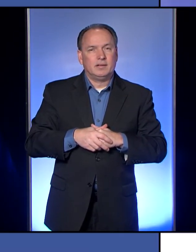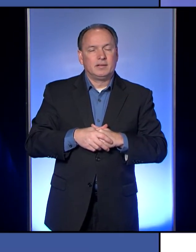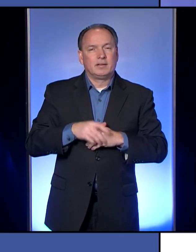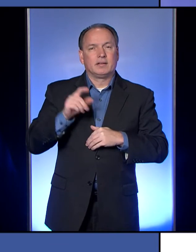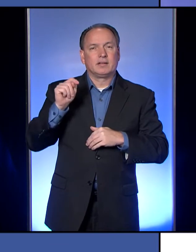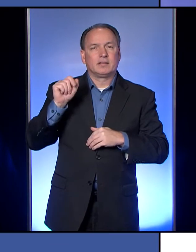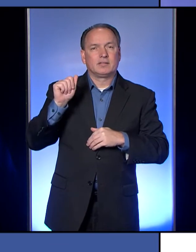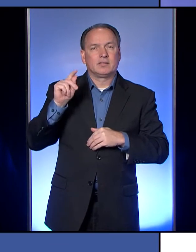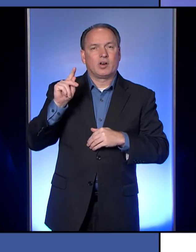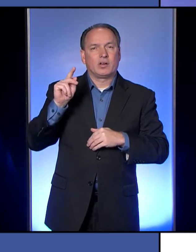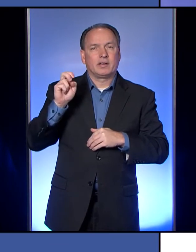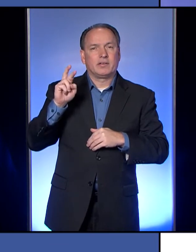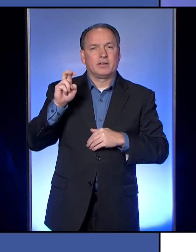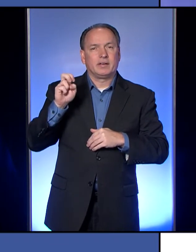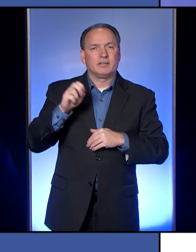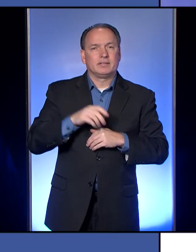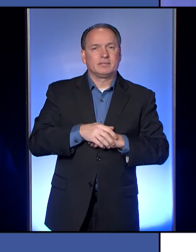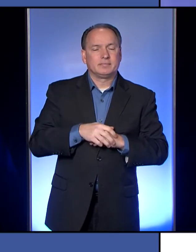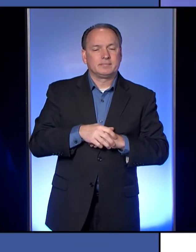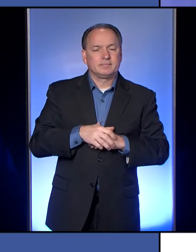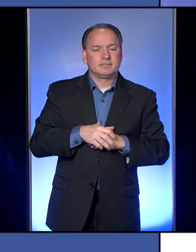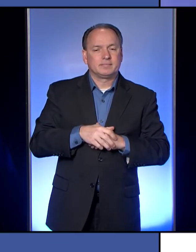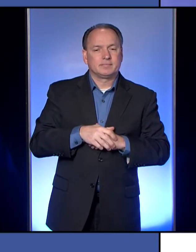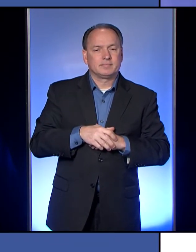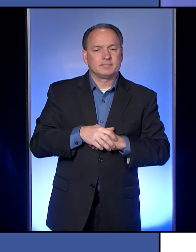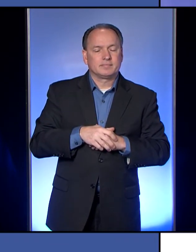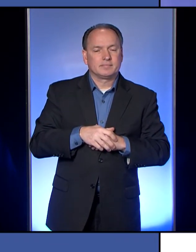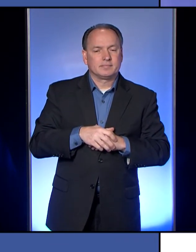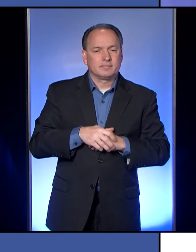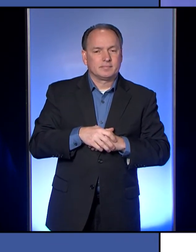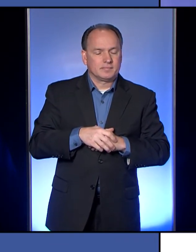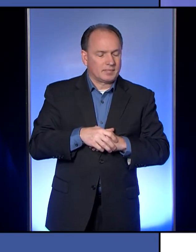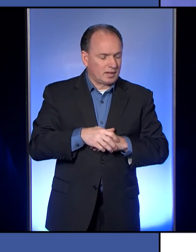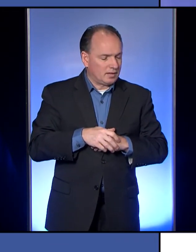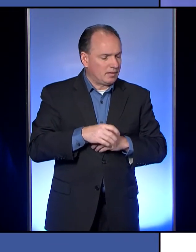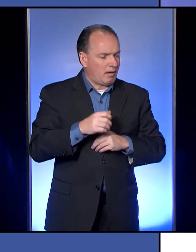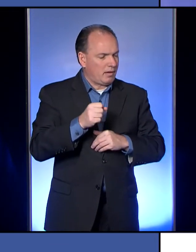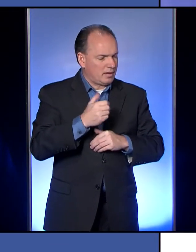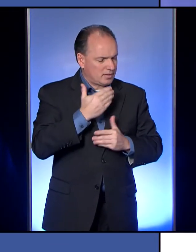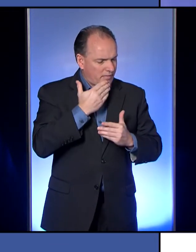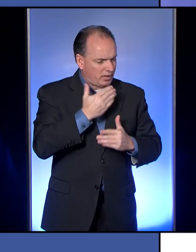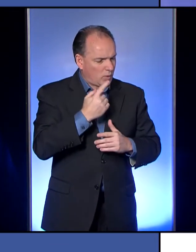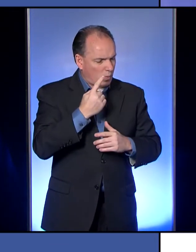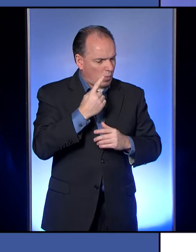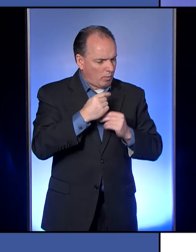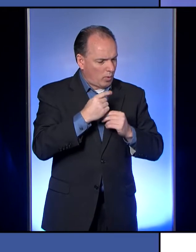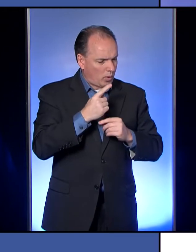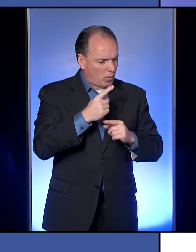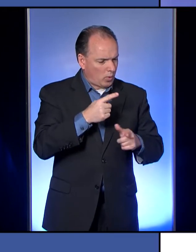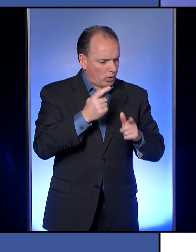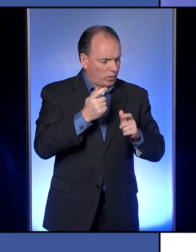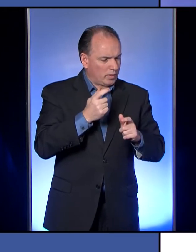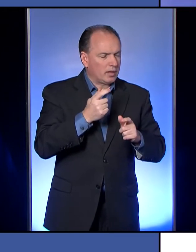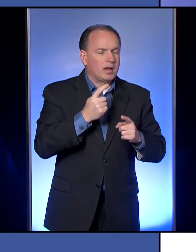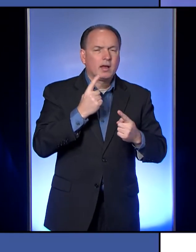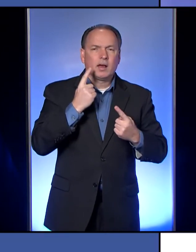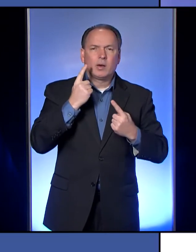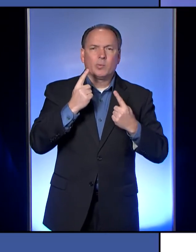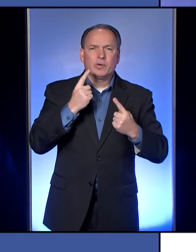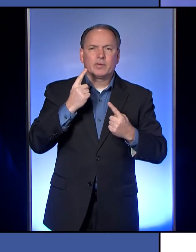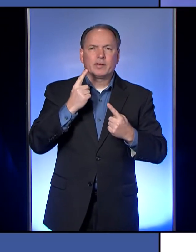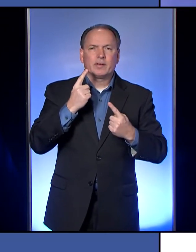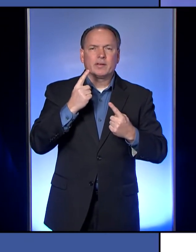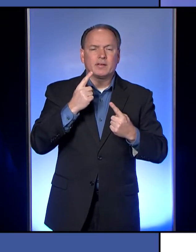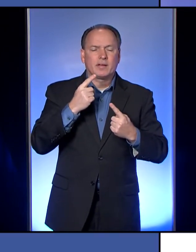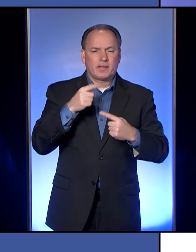Talk Erie, do you have any last questions? Really quick. Thank you. just wondering, they're, setting up a new mass